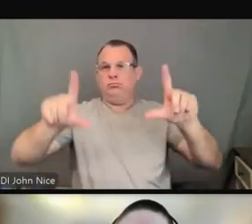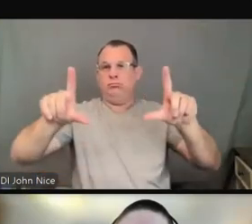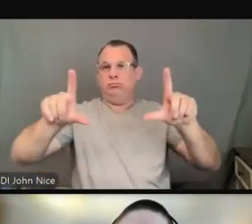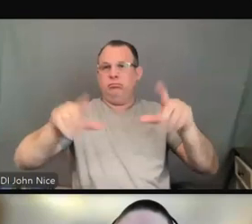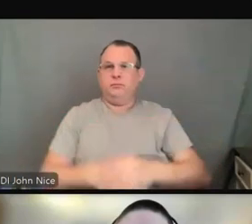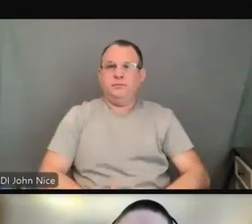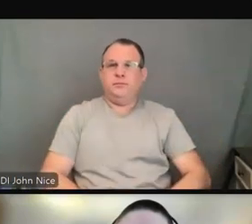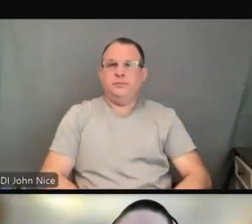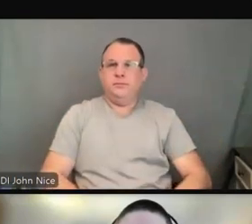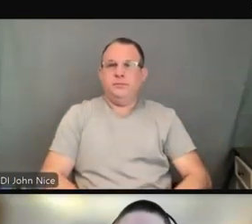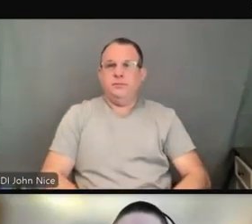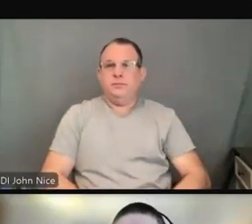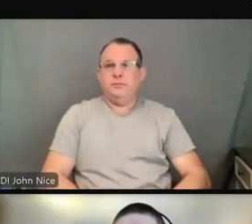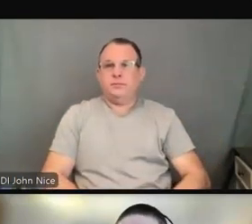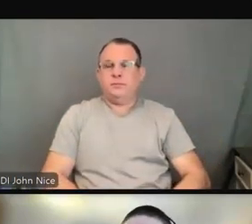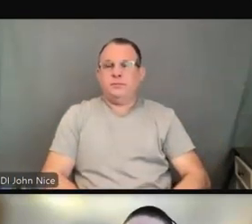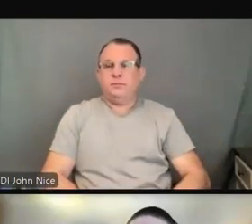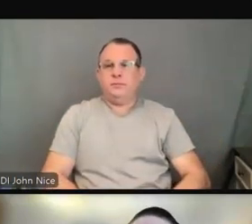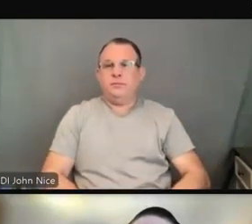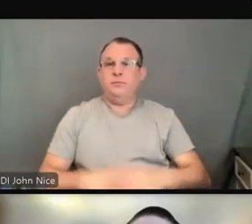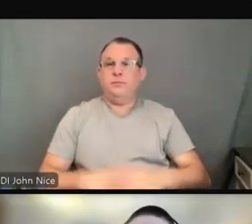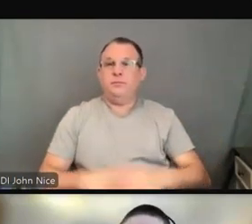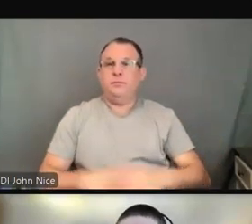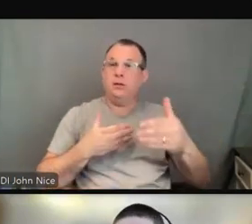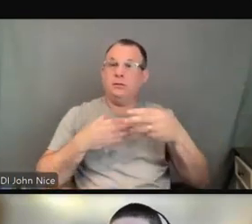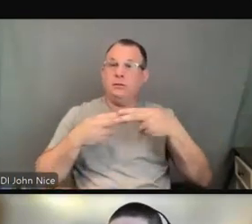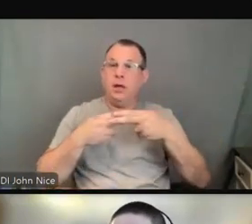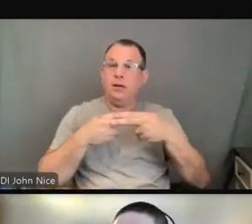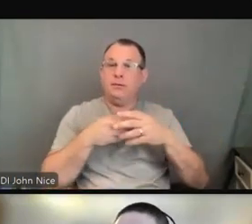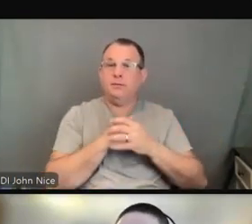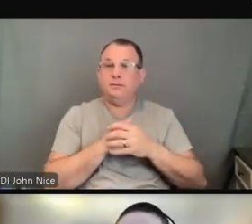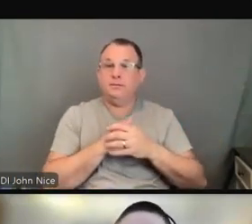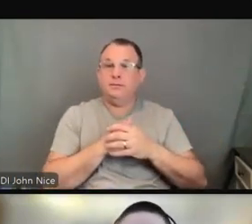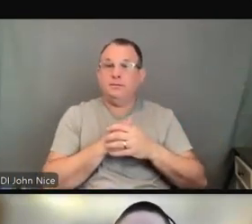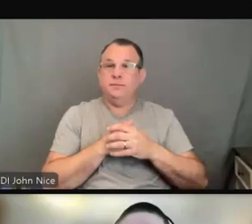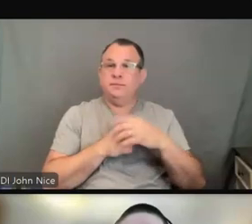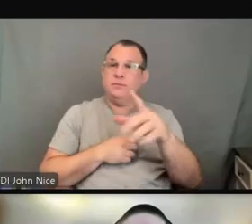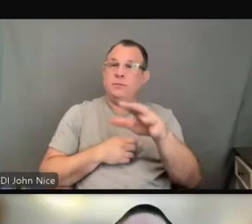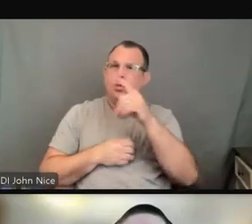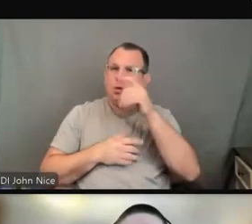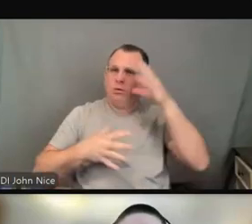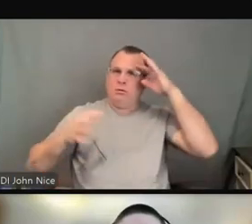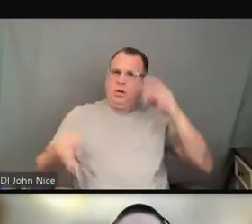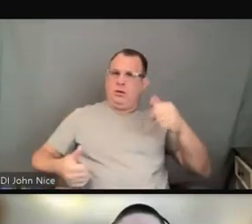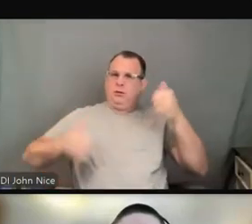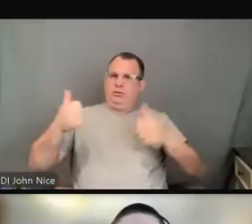Now, on this slide, we address the question of who gets to decide which aid or which service is needed.